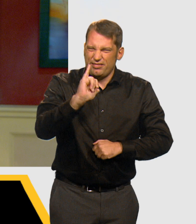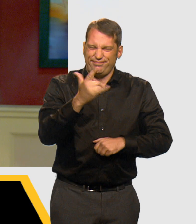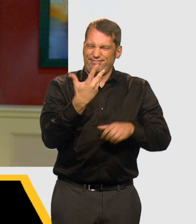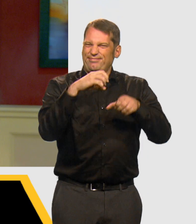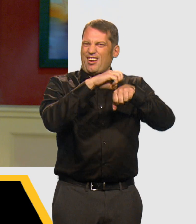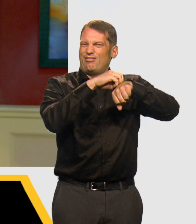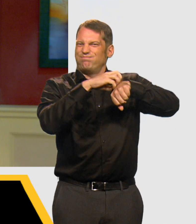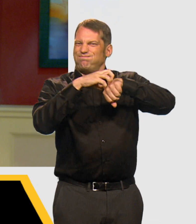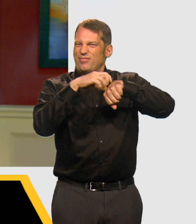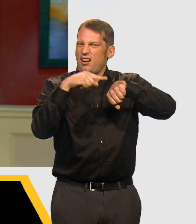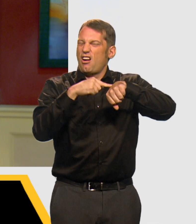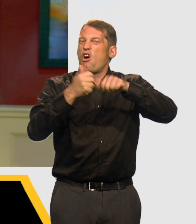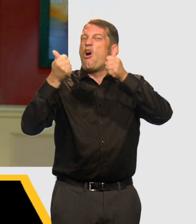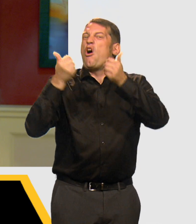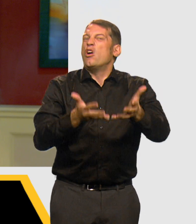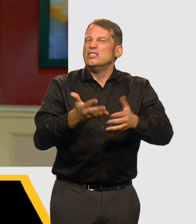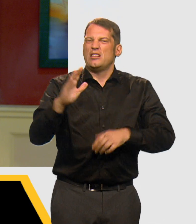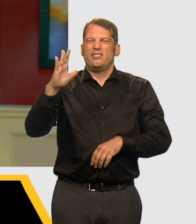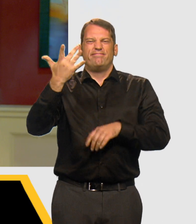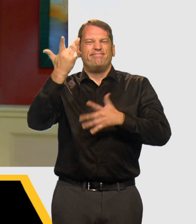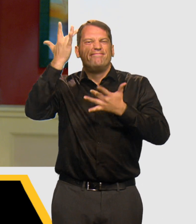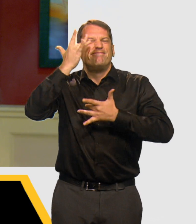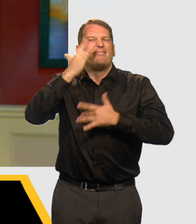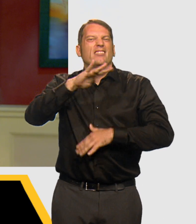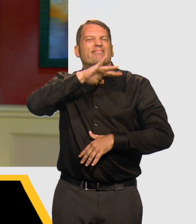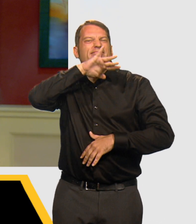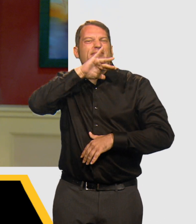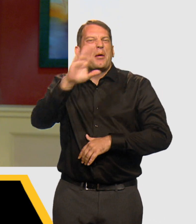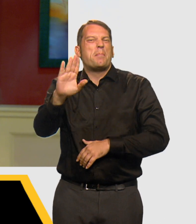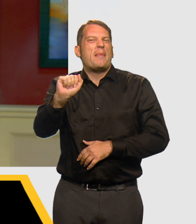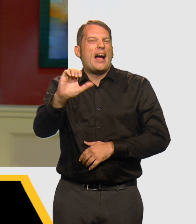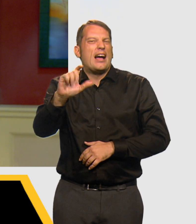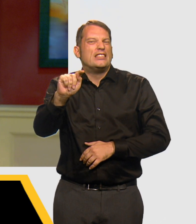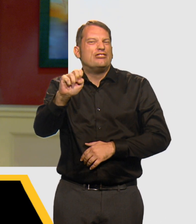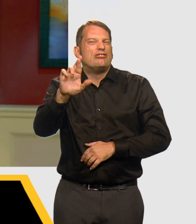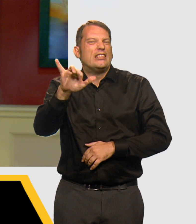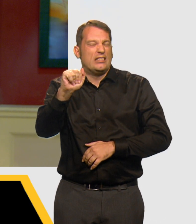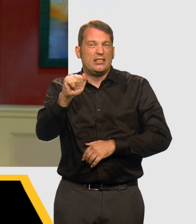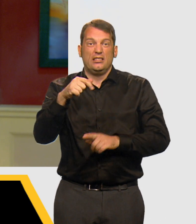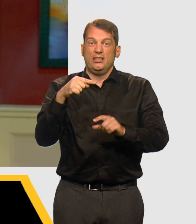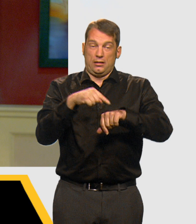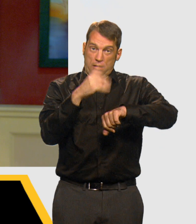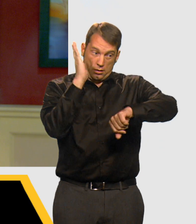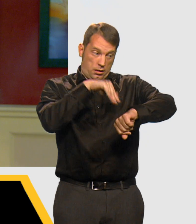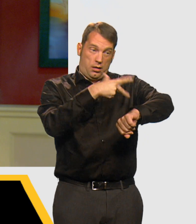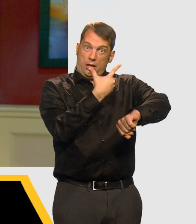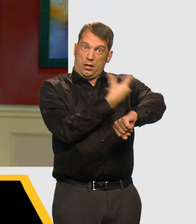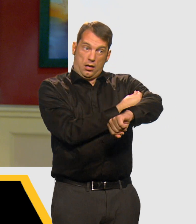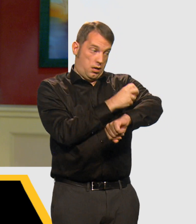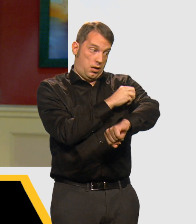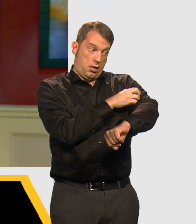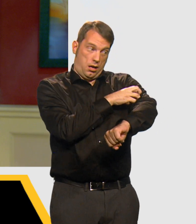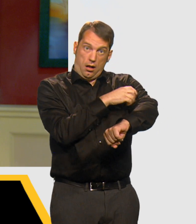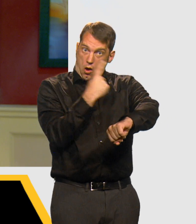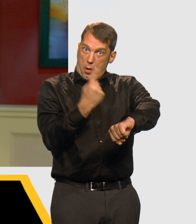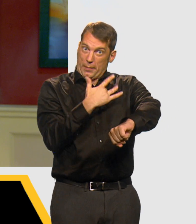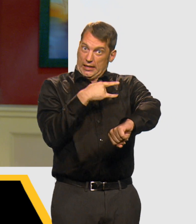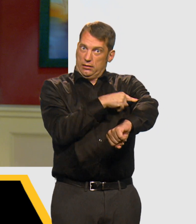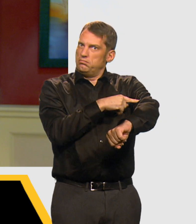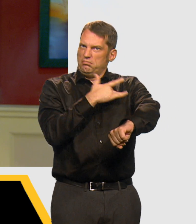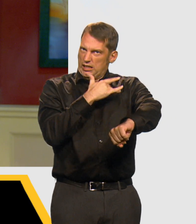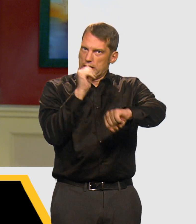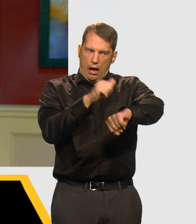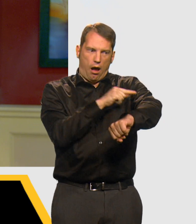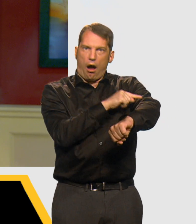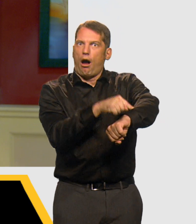This is a swollen, infected sore and is usually caused by a bacterial infection. Wounds may not always